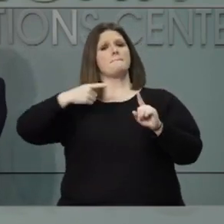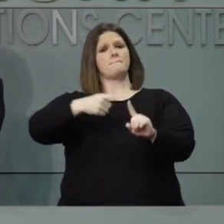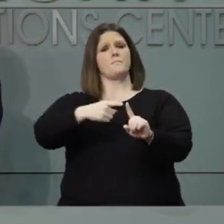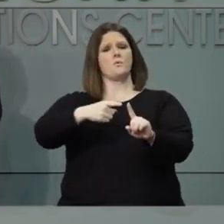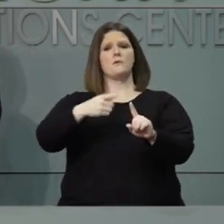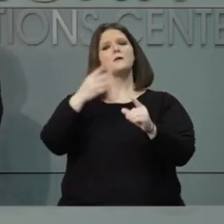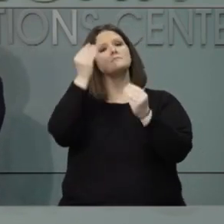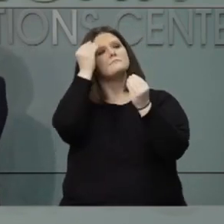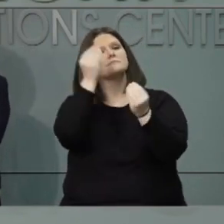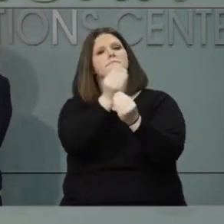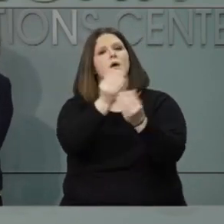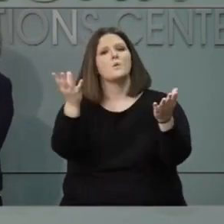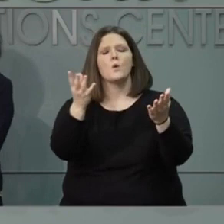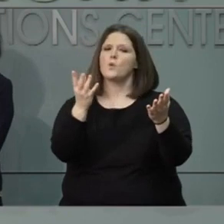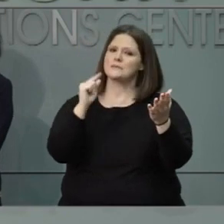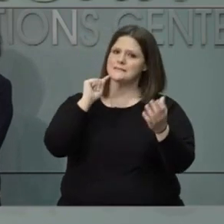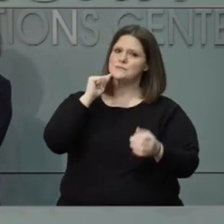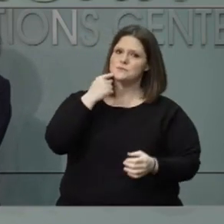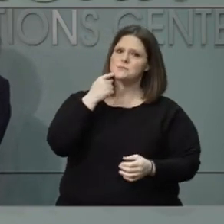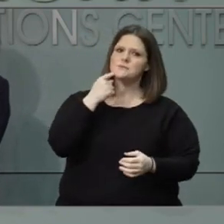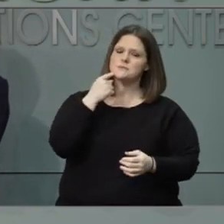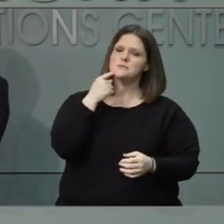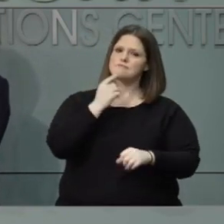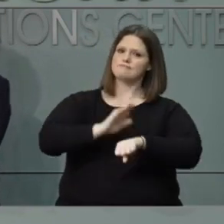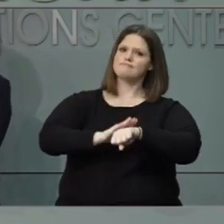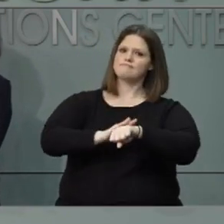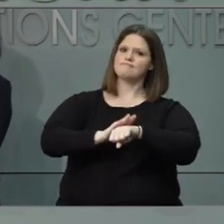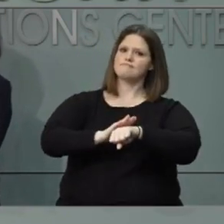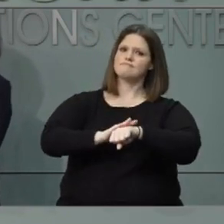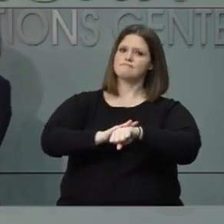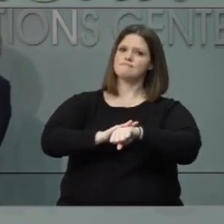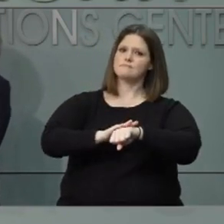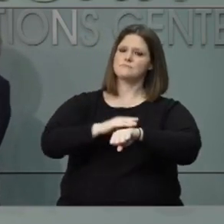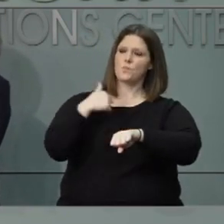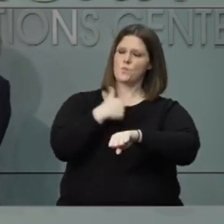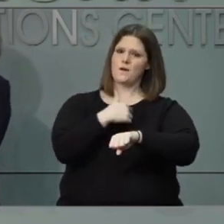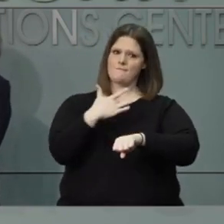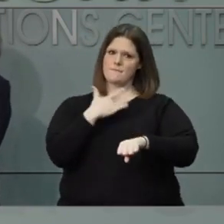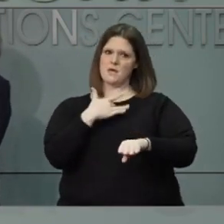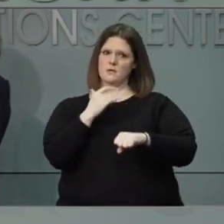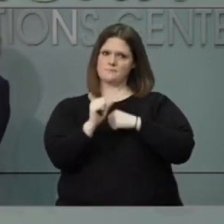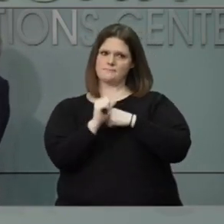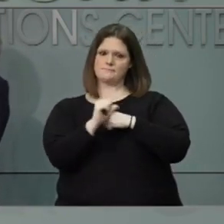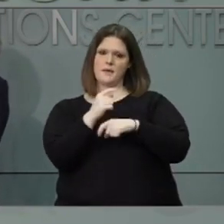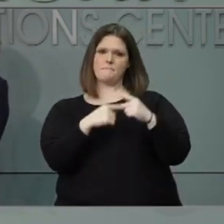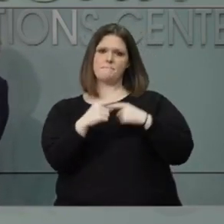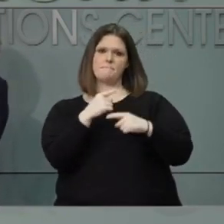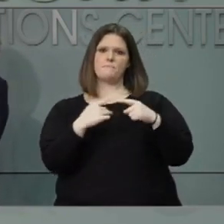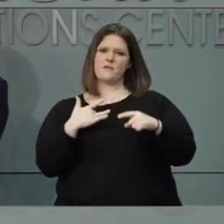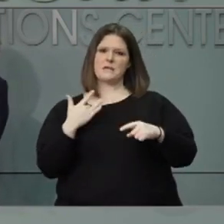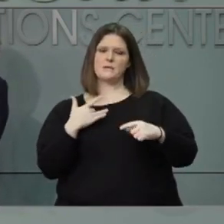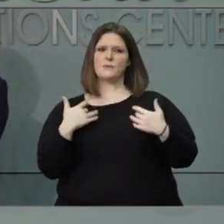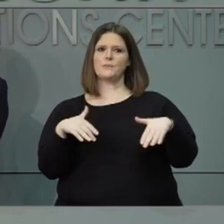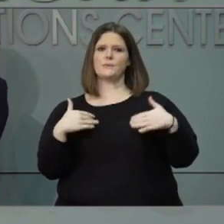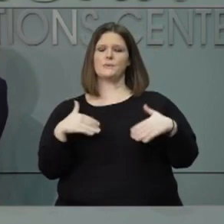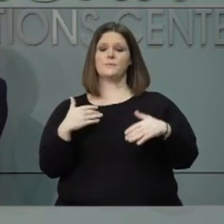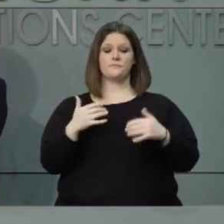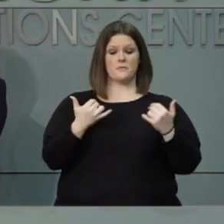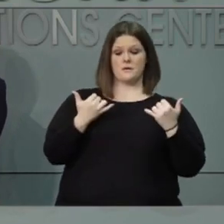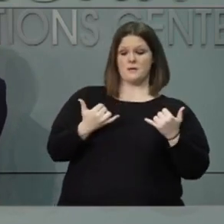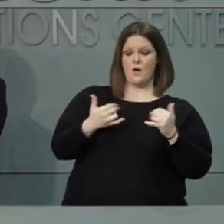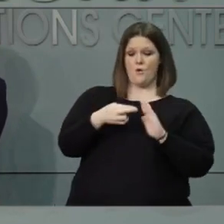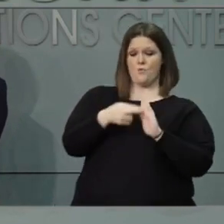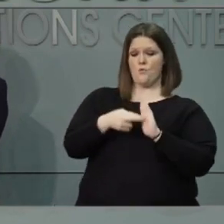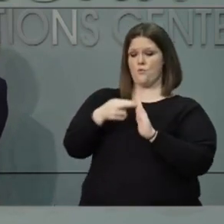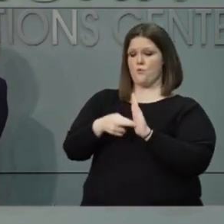we're getting to a critical situation. We believe that with these rules in place, that if we